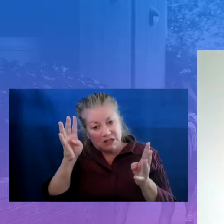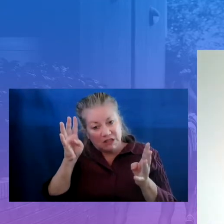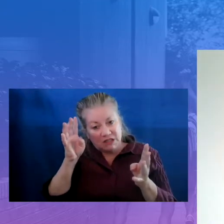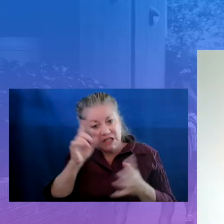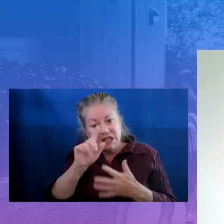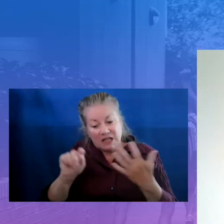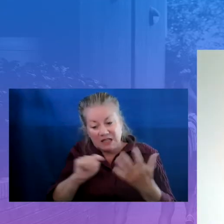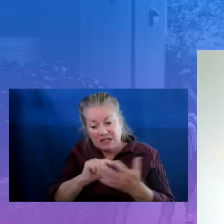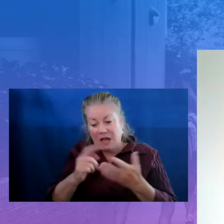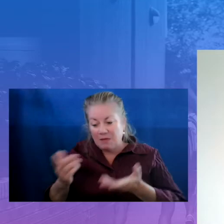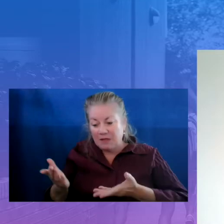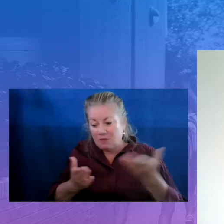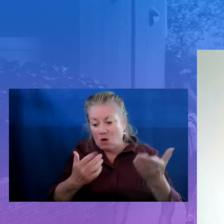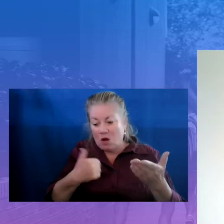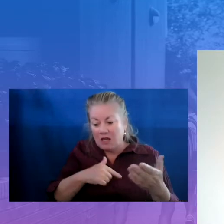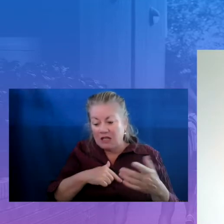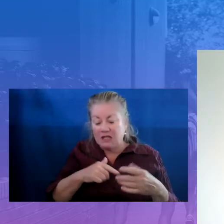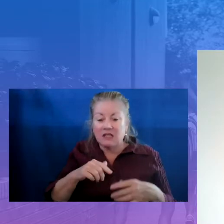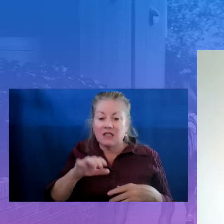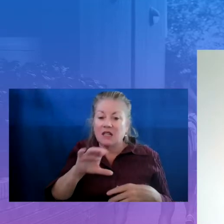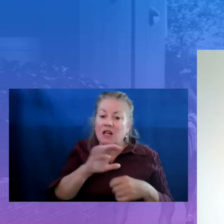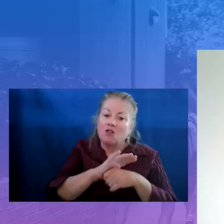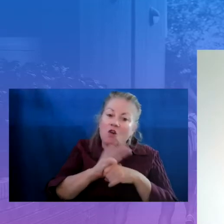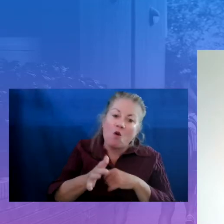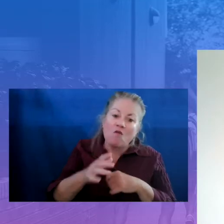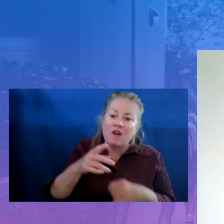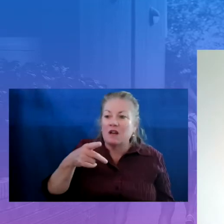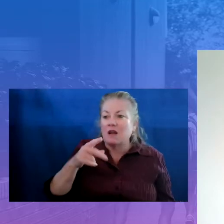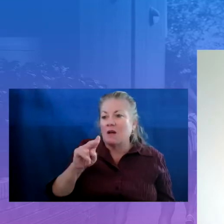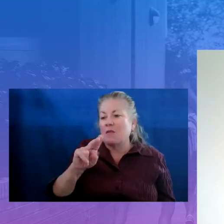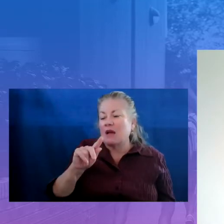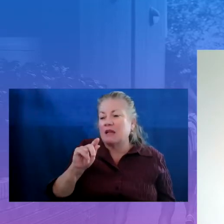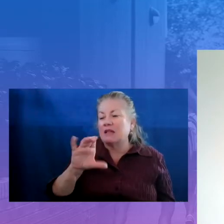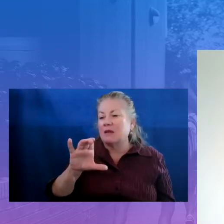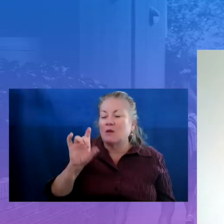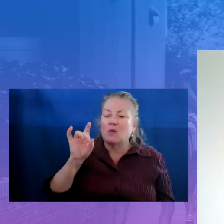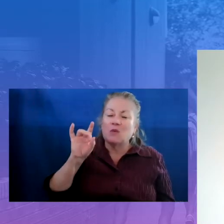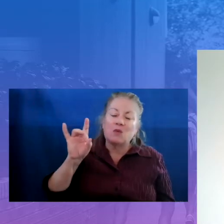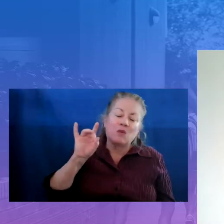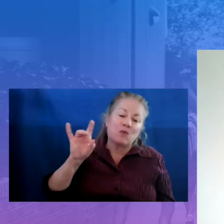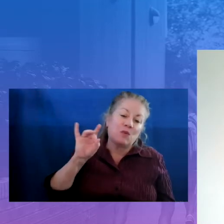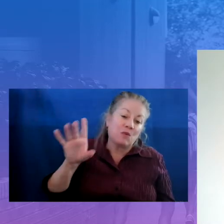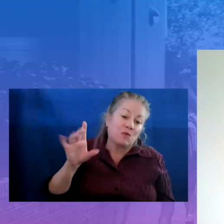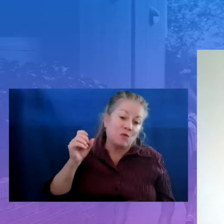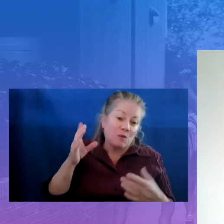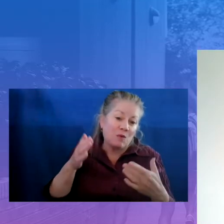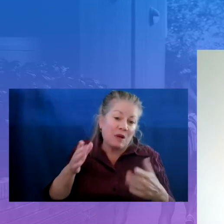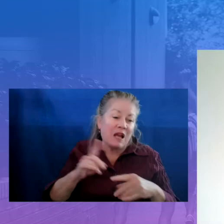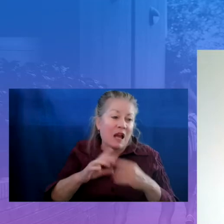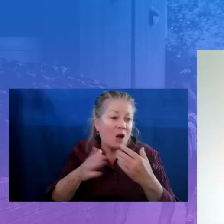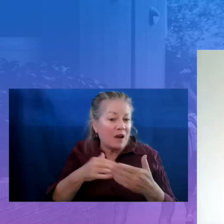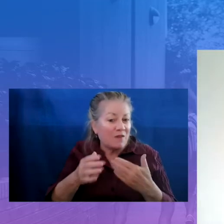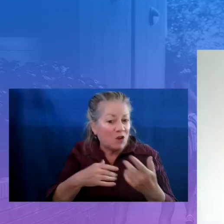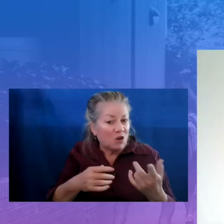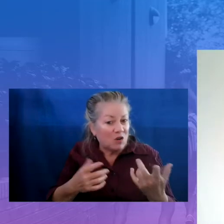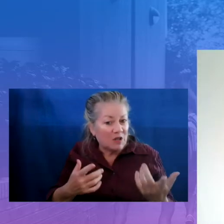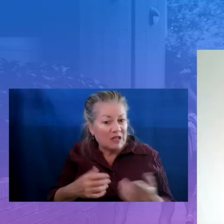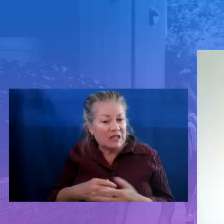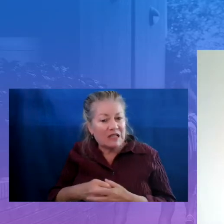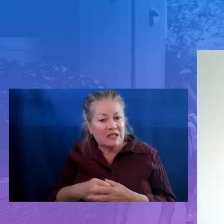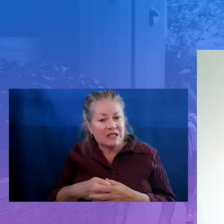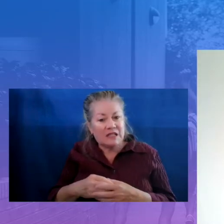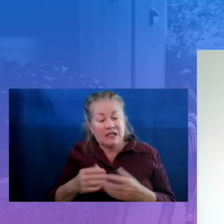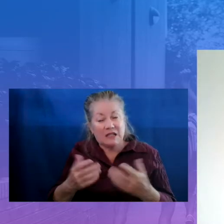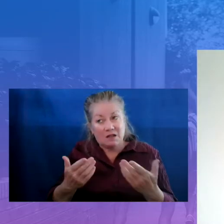The COVID pandemic was awful in so many ways. However, it did present us with many opportunities. So really